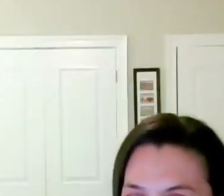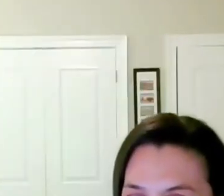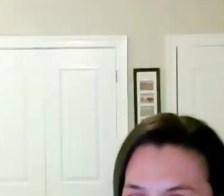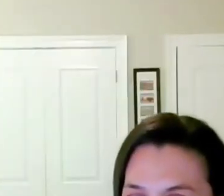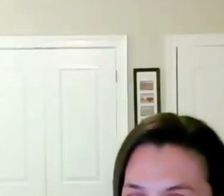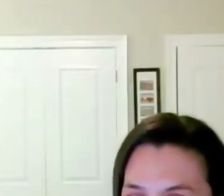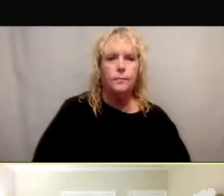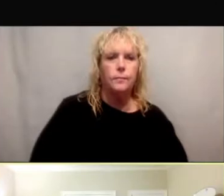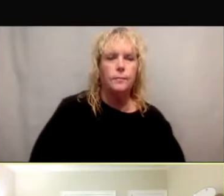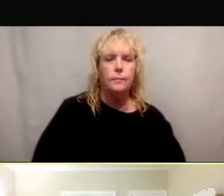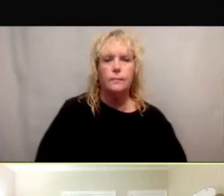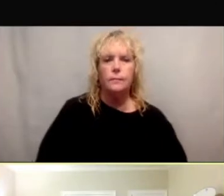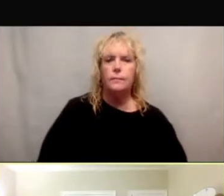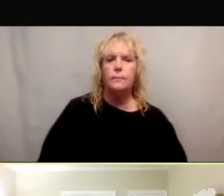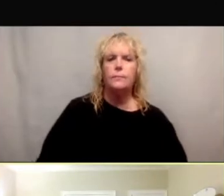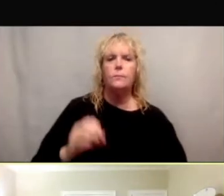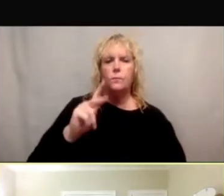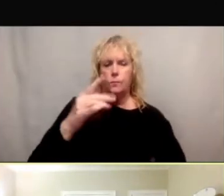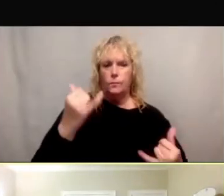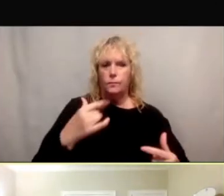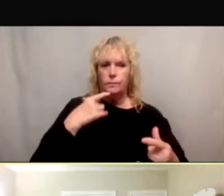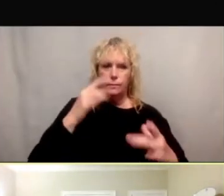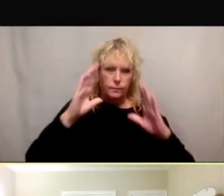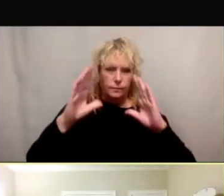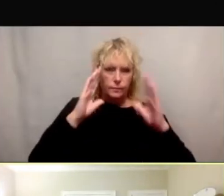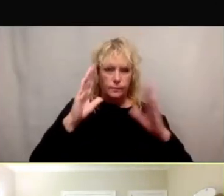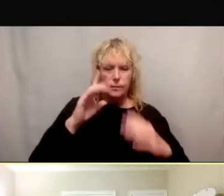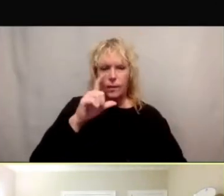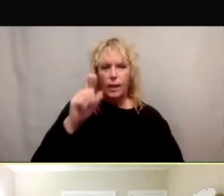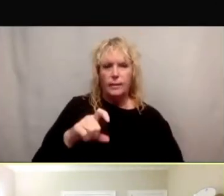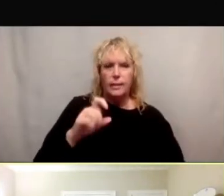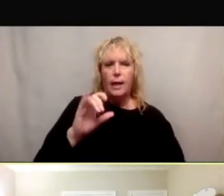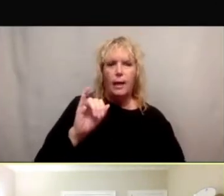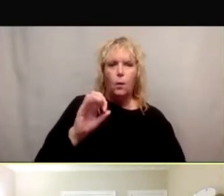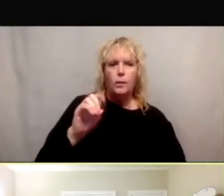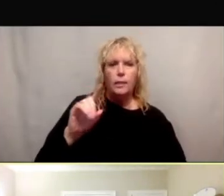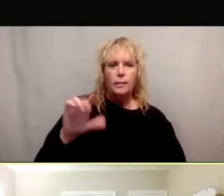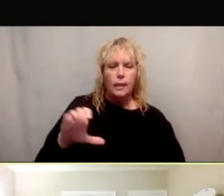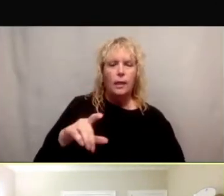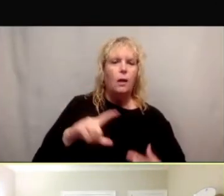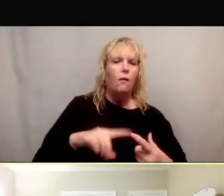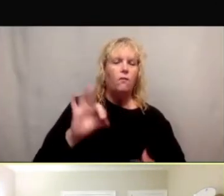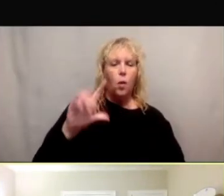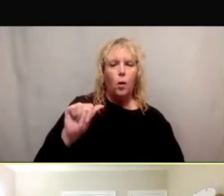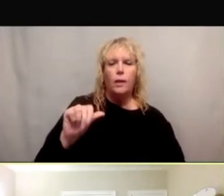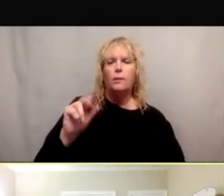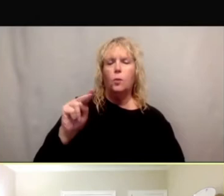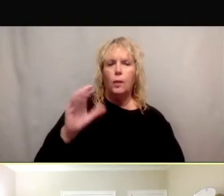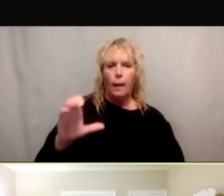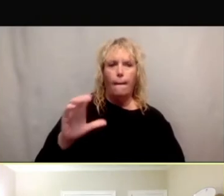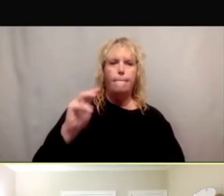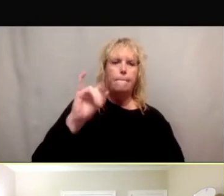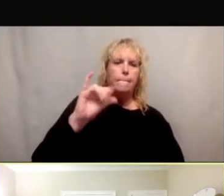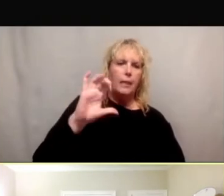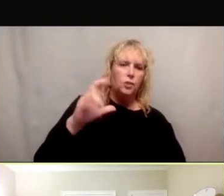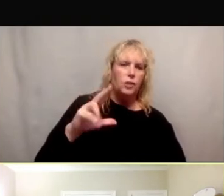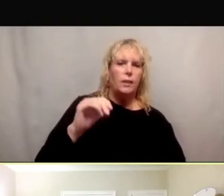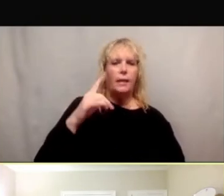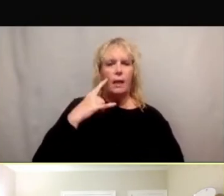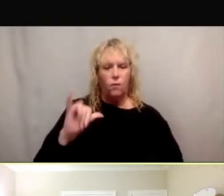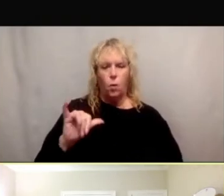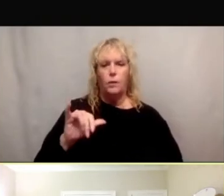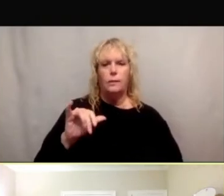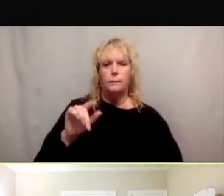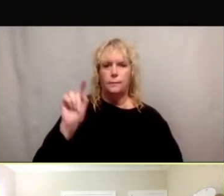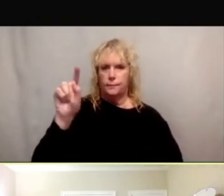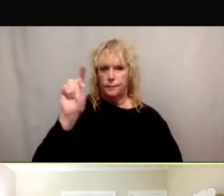Texas, Ohio, DC, Florida, North Carolina, Oregon, Michigan, and California. Thank